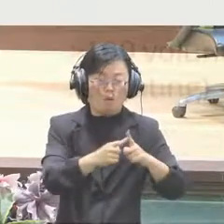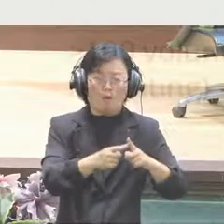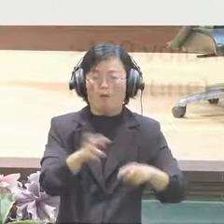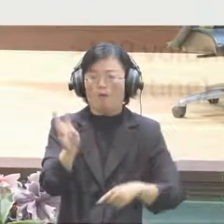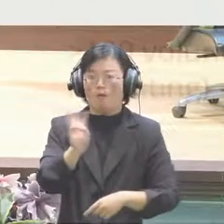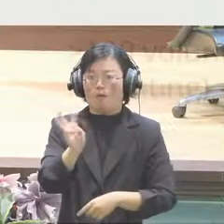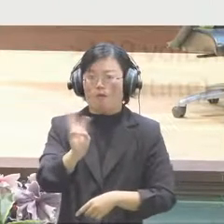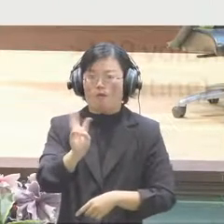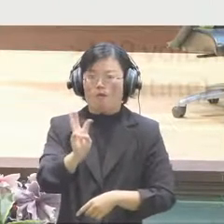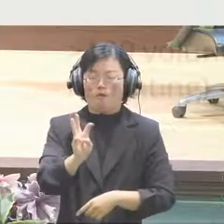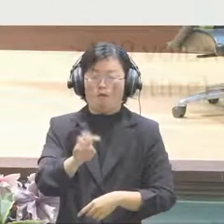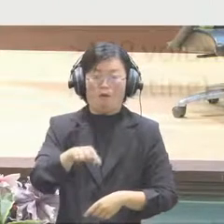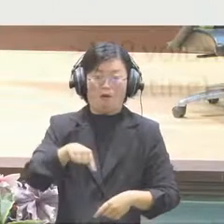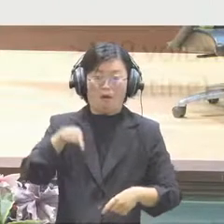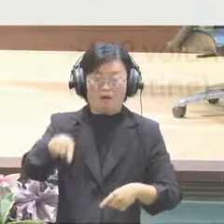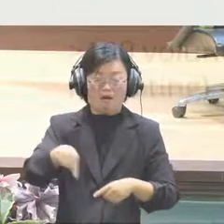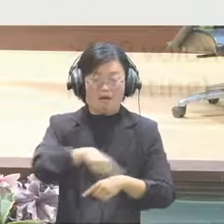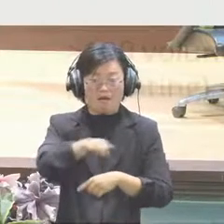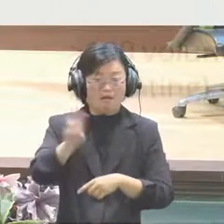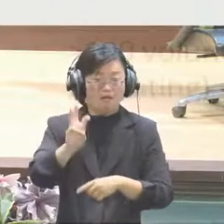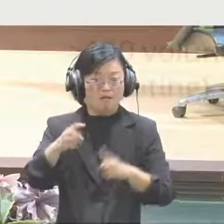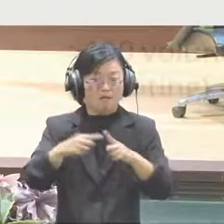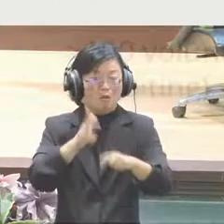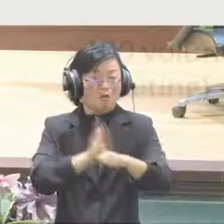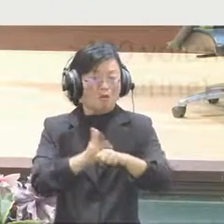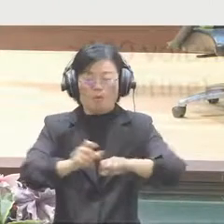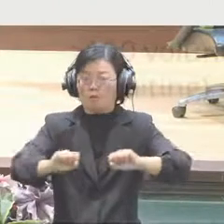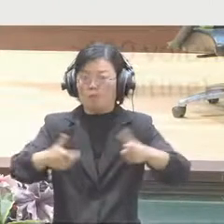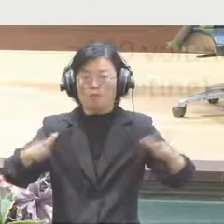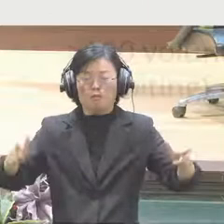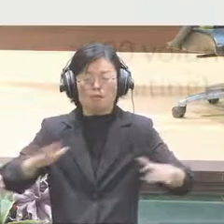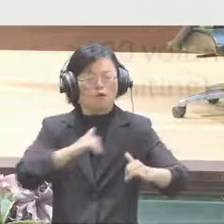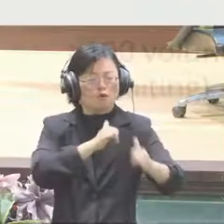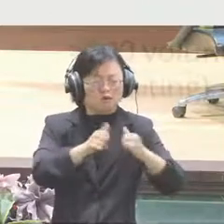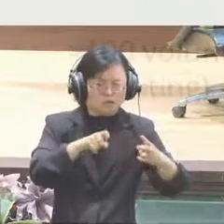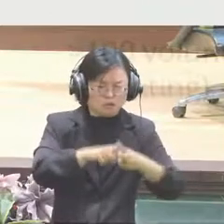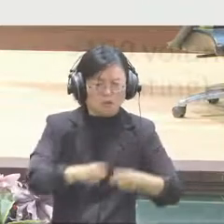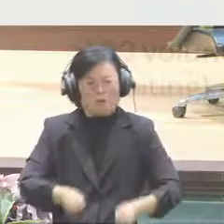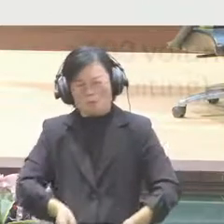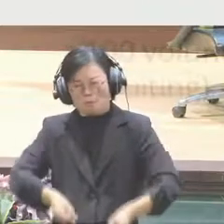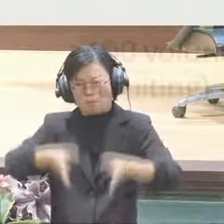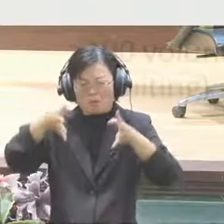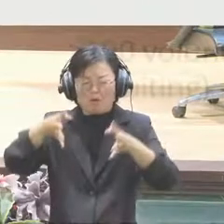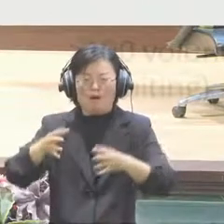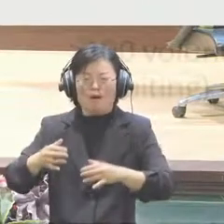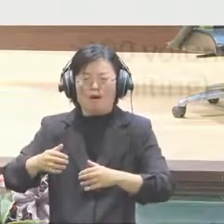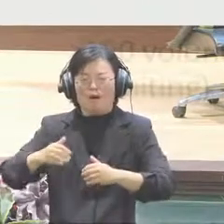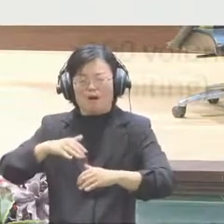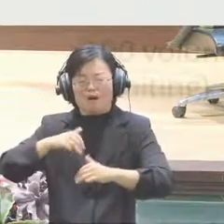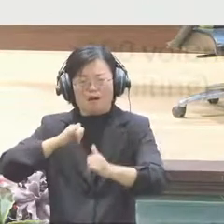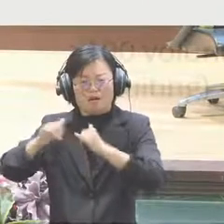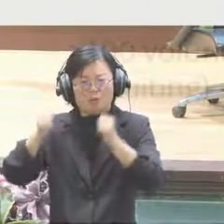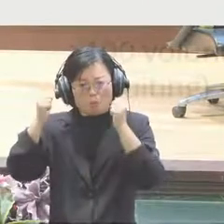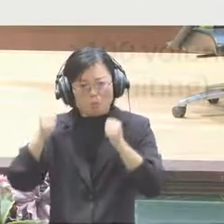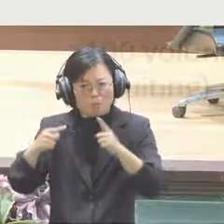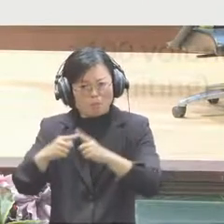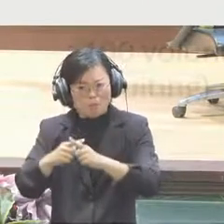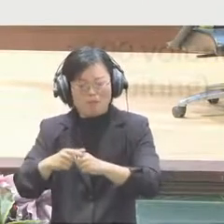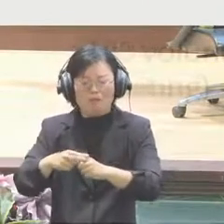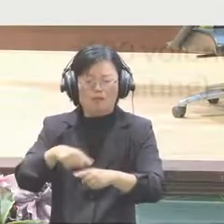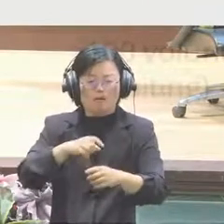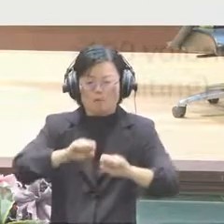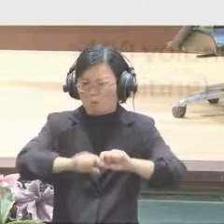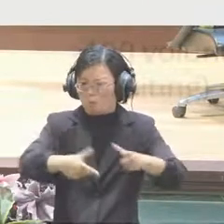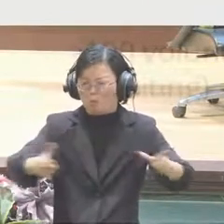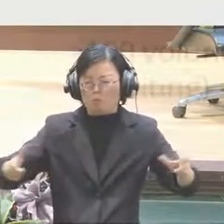have valuable inputs, who would give valuable inputs to our community. Because we are not familiar